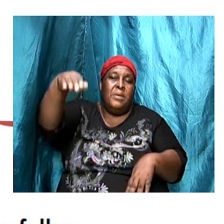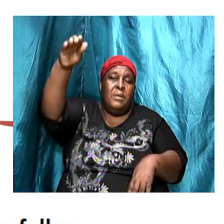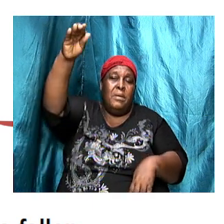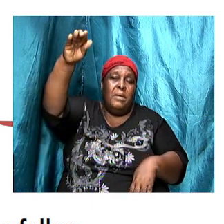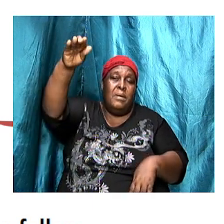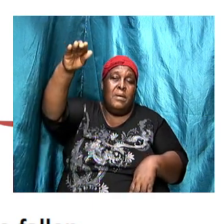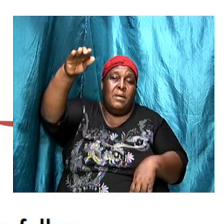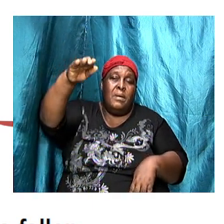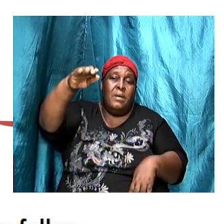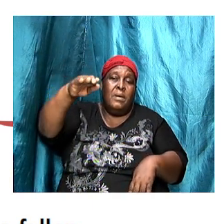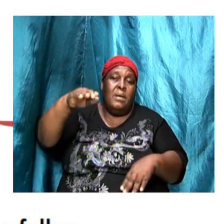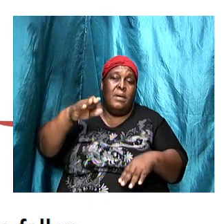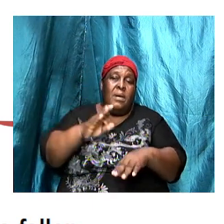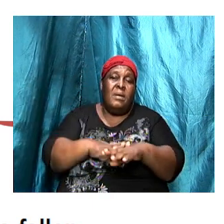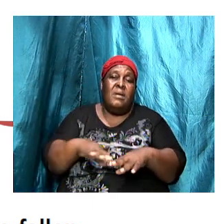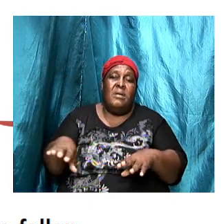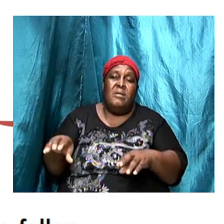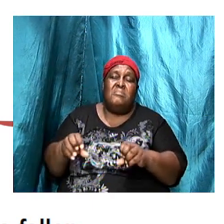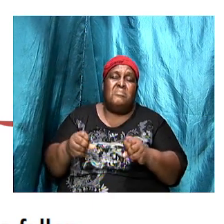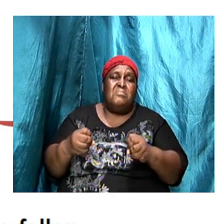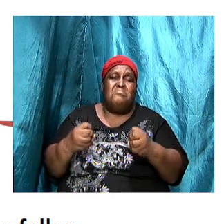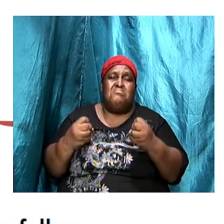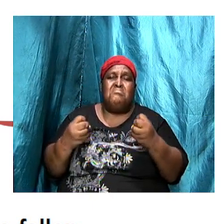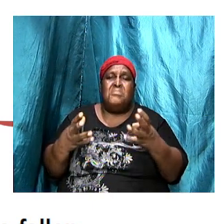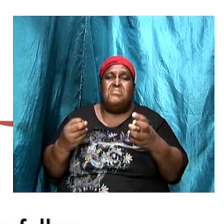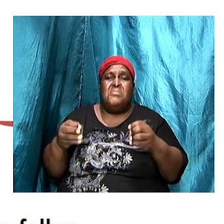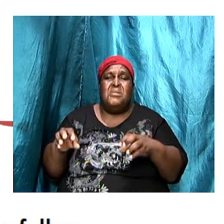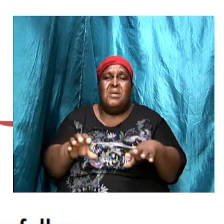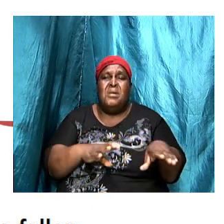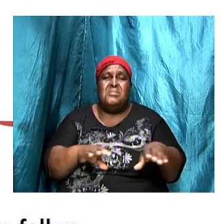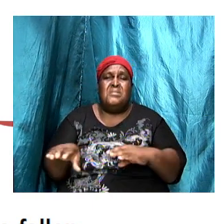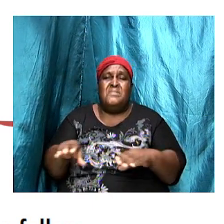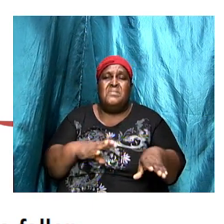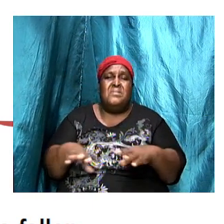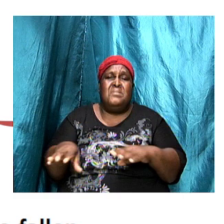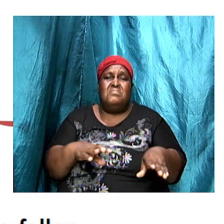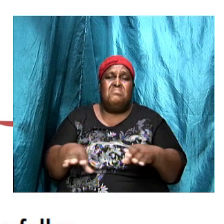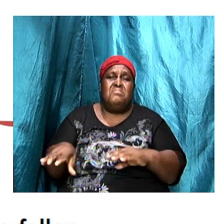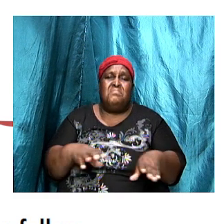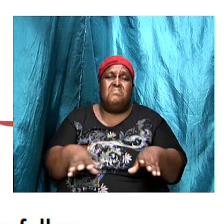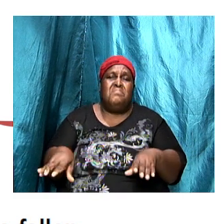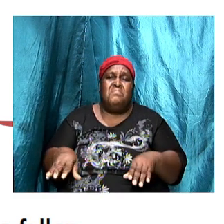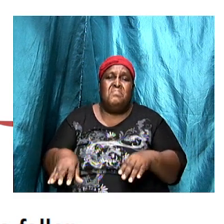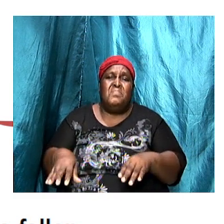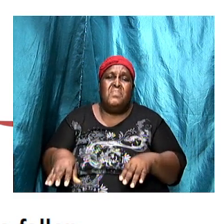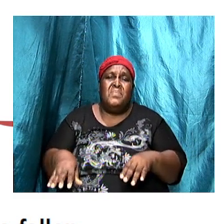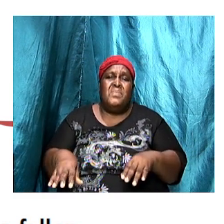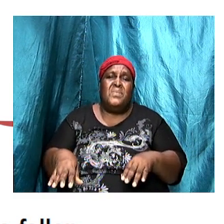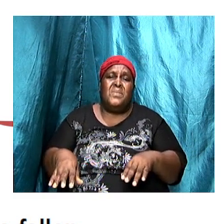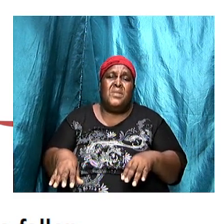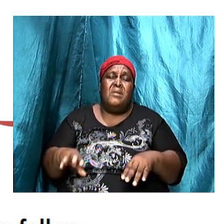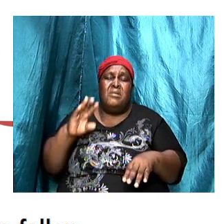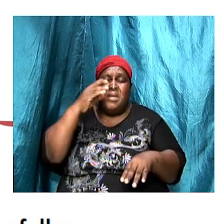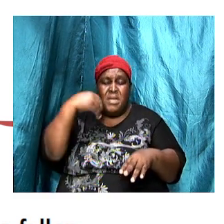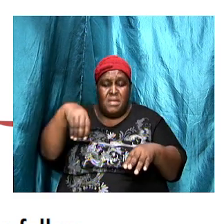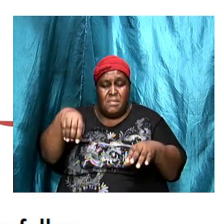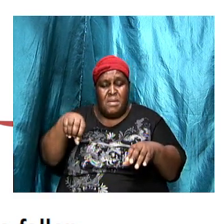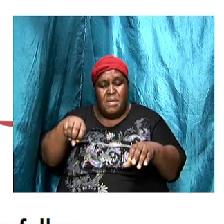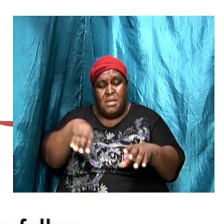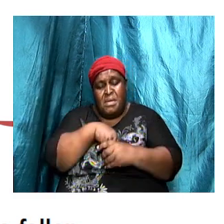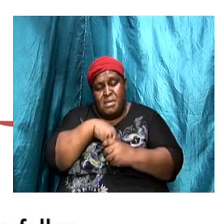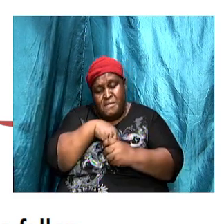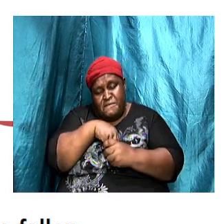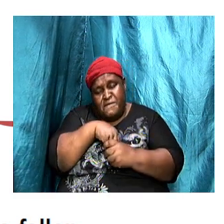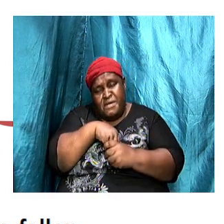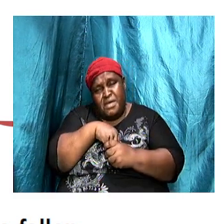on activities if we are well involved our